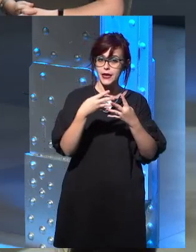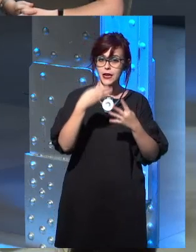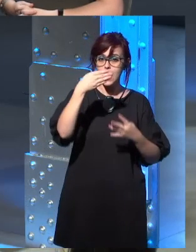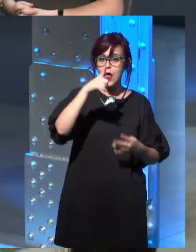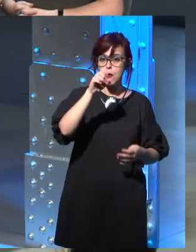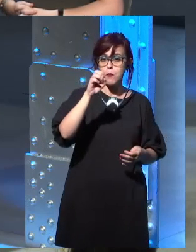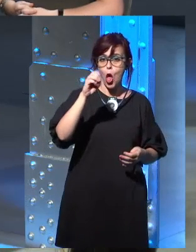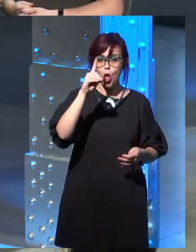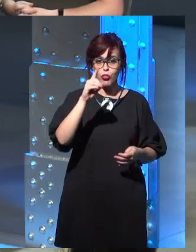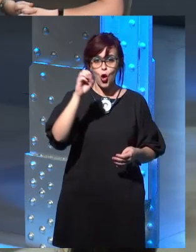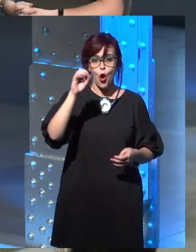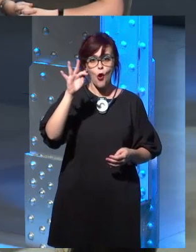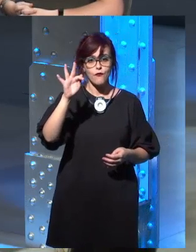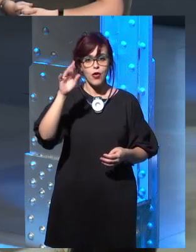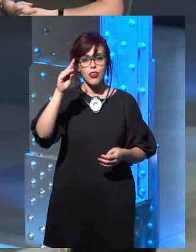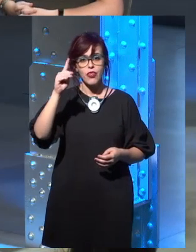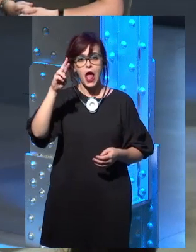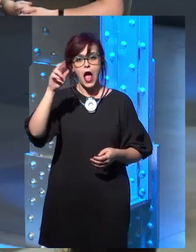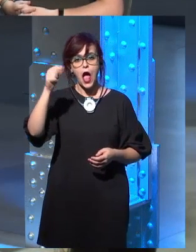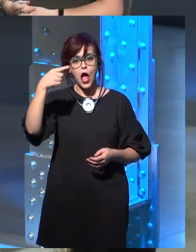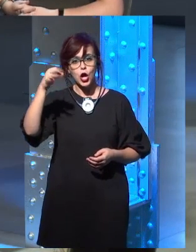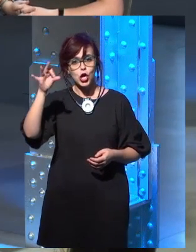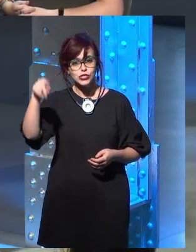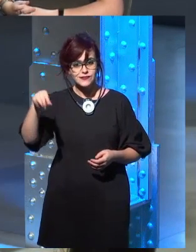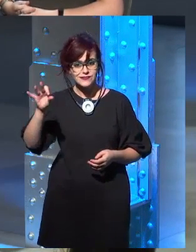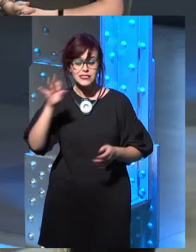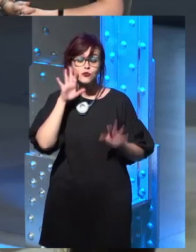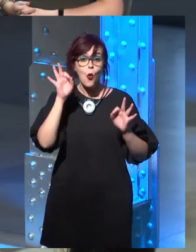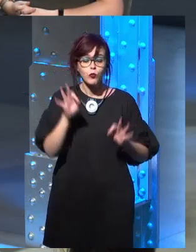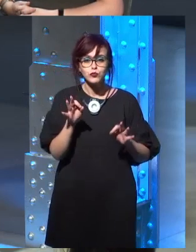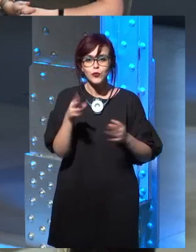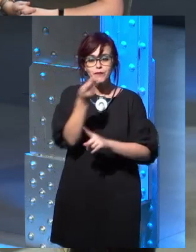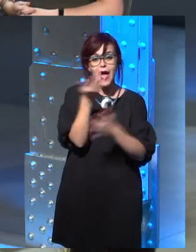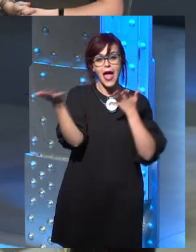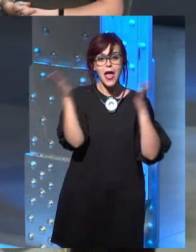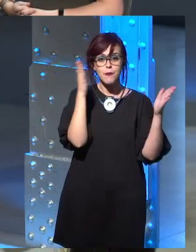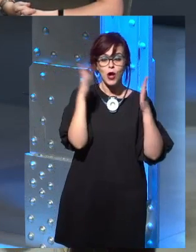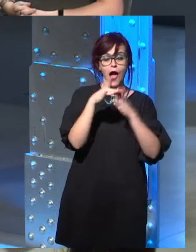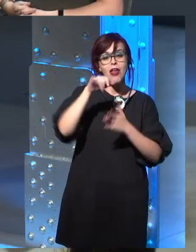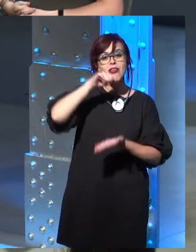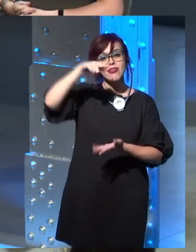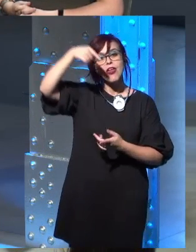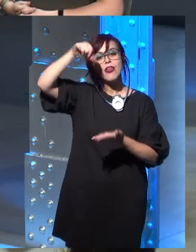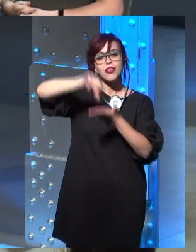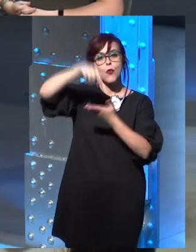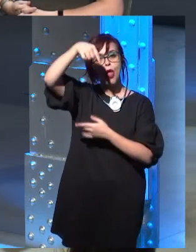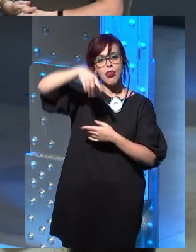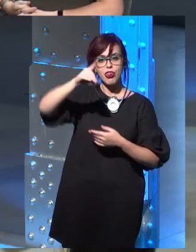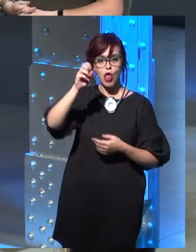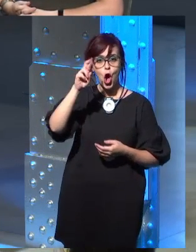created Blood of Dragons, which is a game, an all-night game. And it's